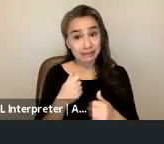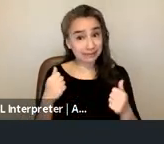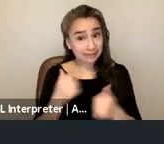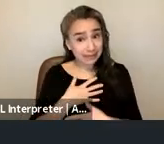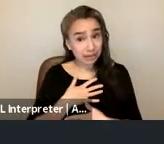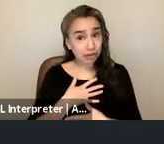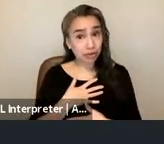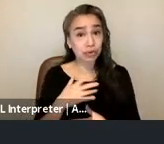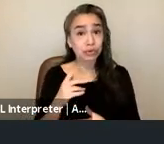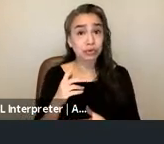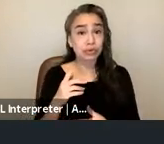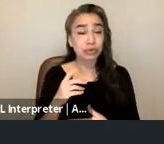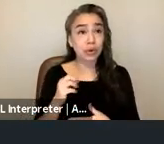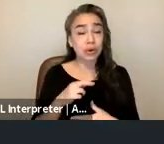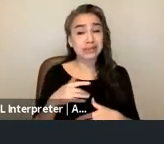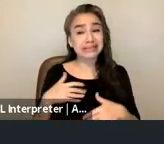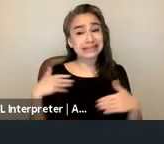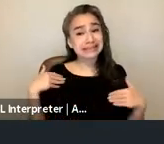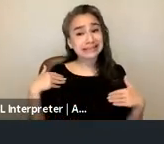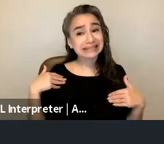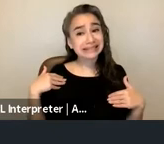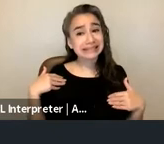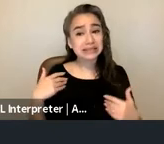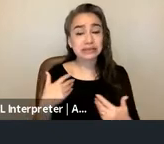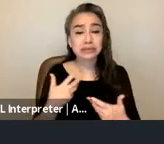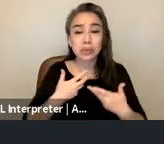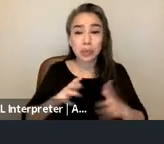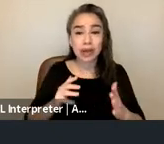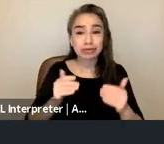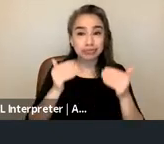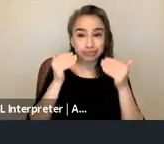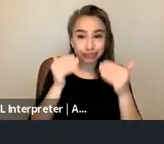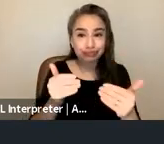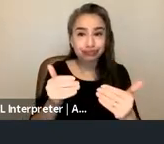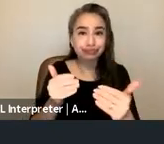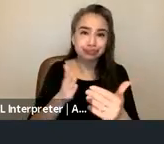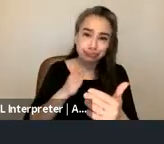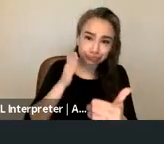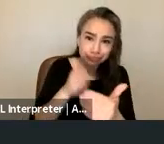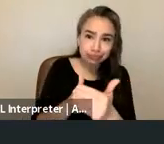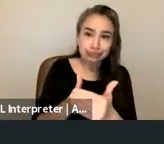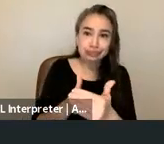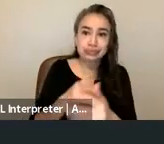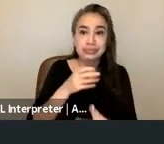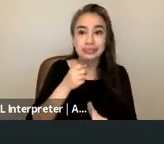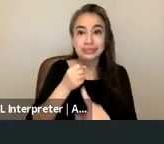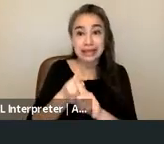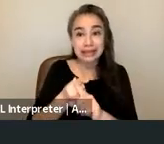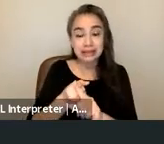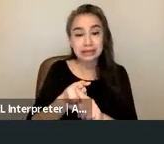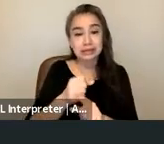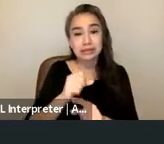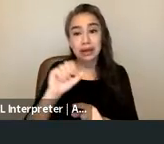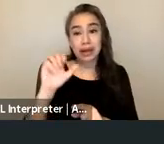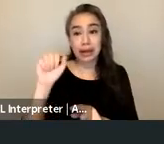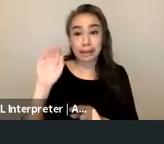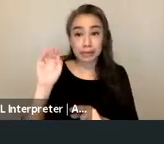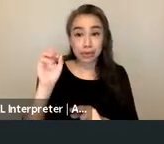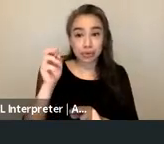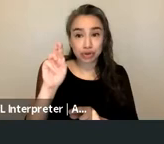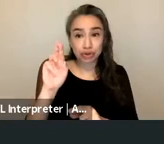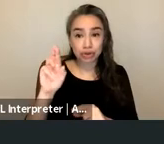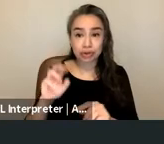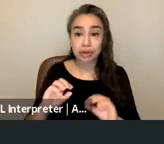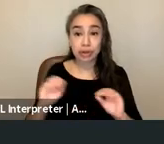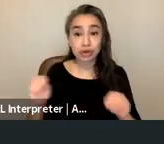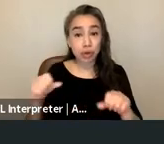um or reluctance to carry out um a criminal case against their abuser these no drop or no or pro prosecution policies